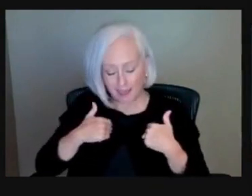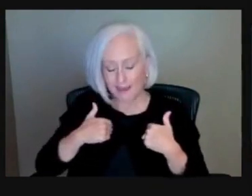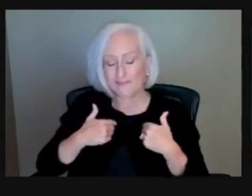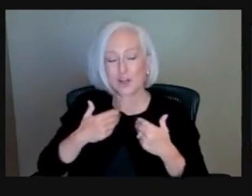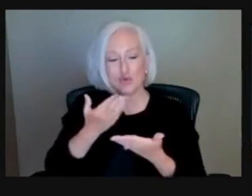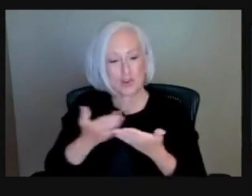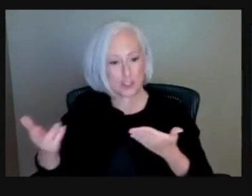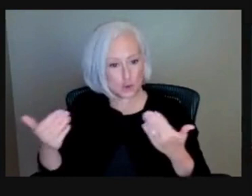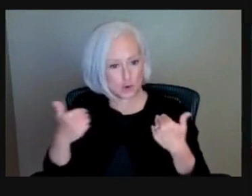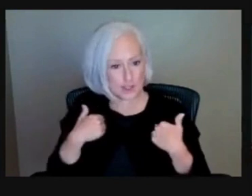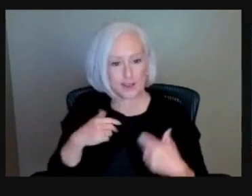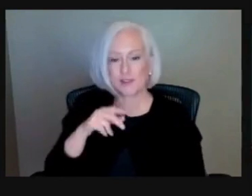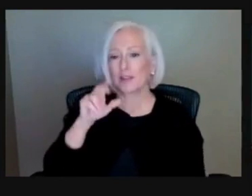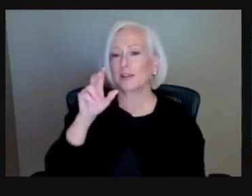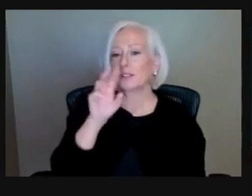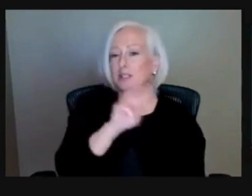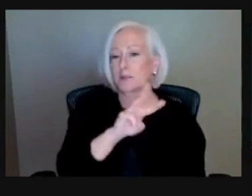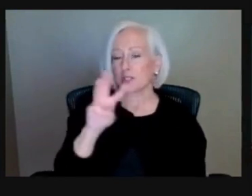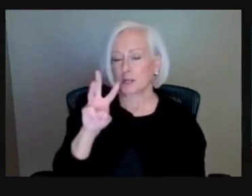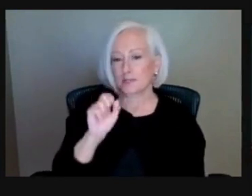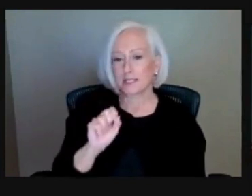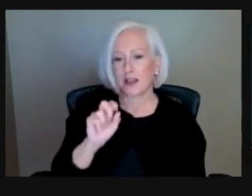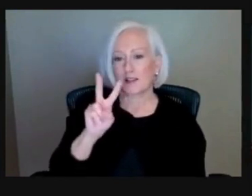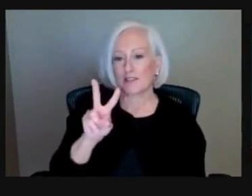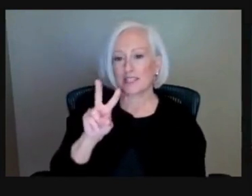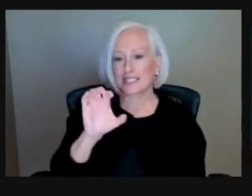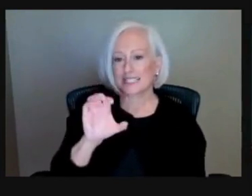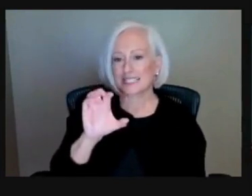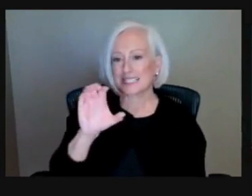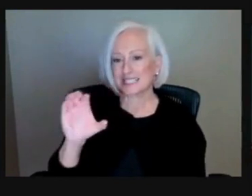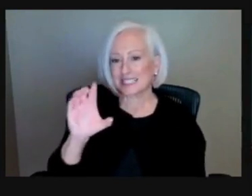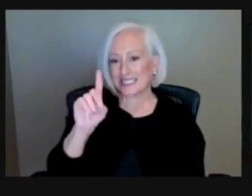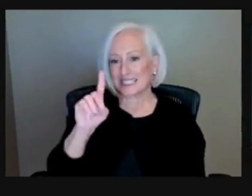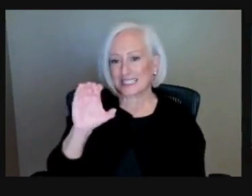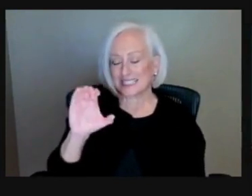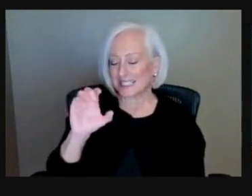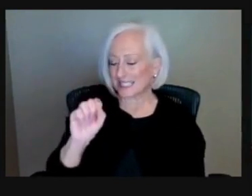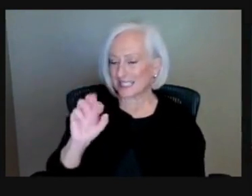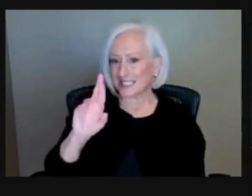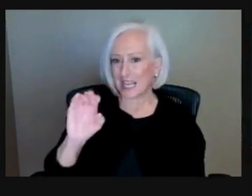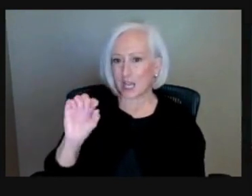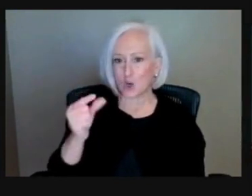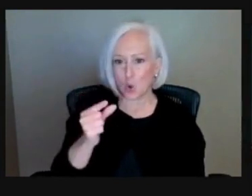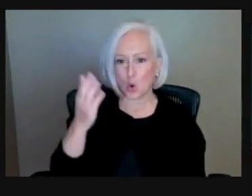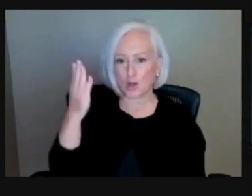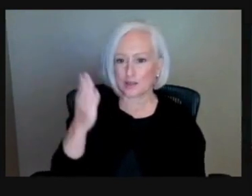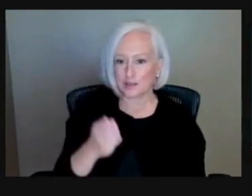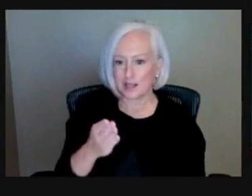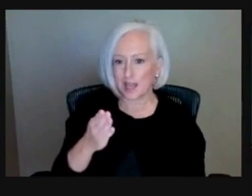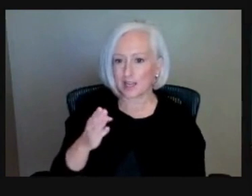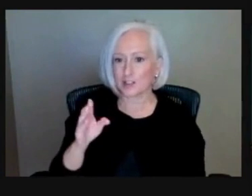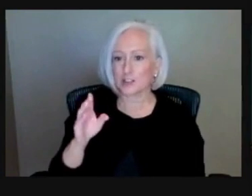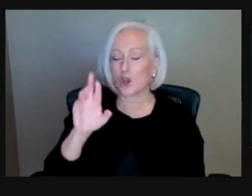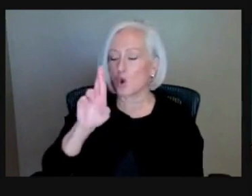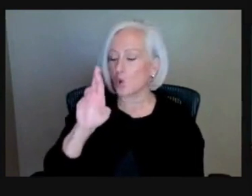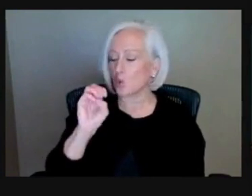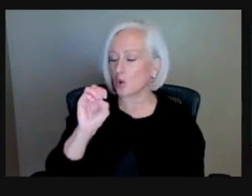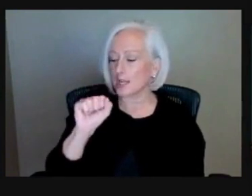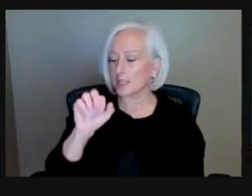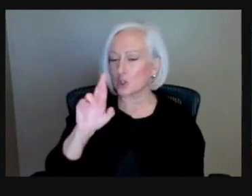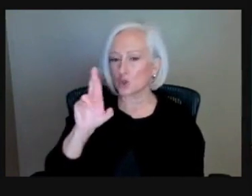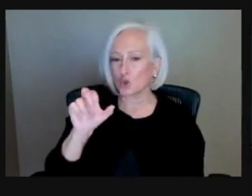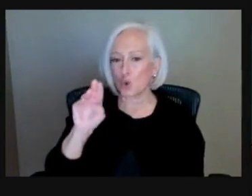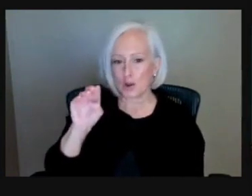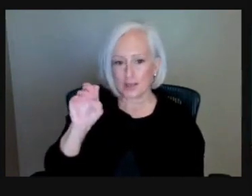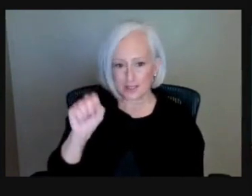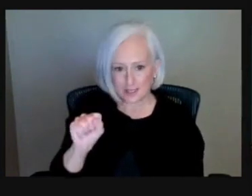resources, with a copy of a budget that you can use. You want to write out your budget and start to identify things that you can